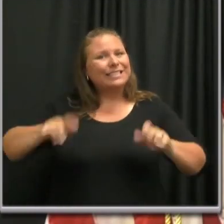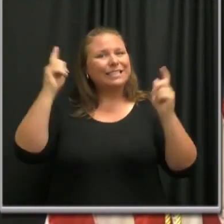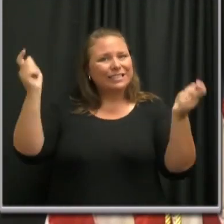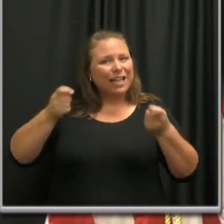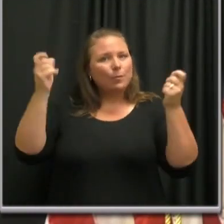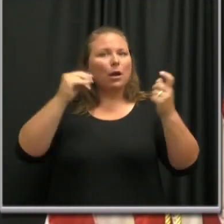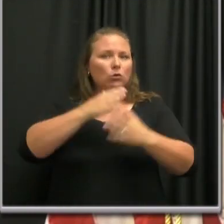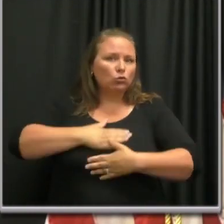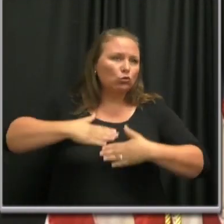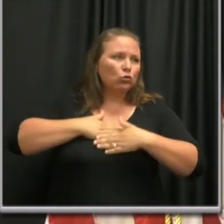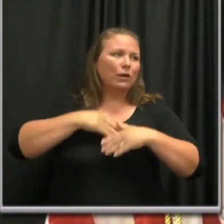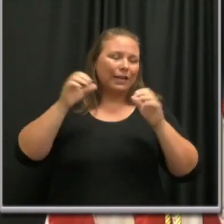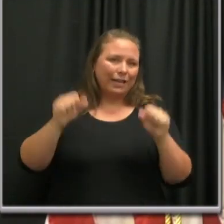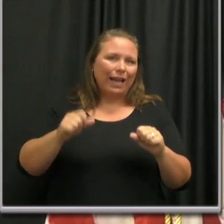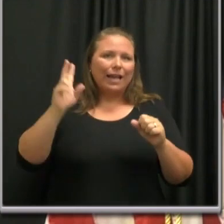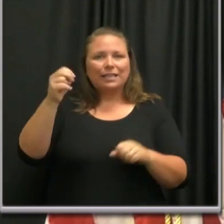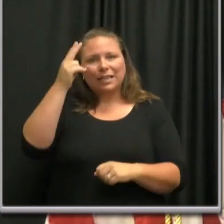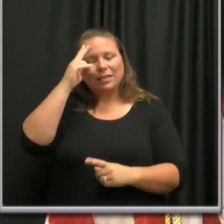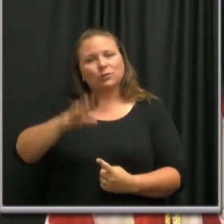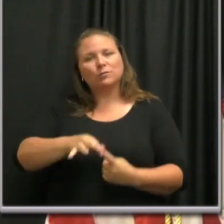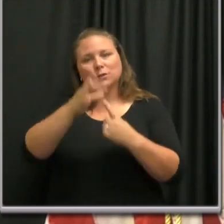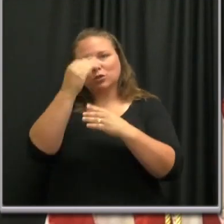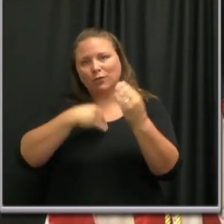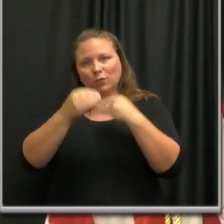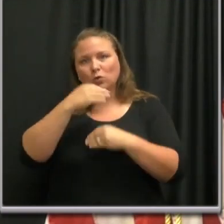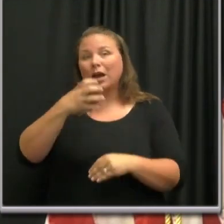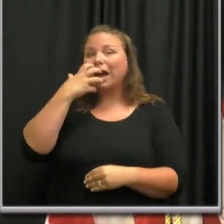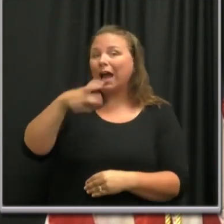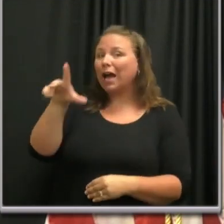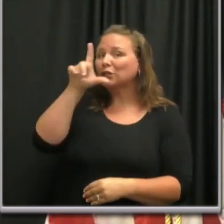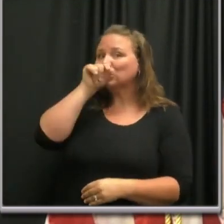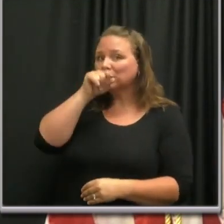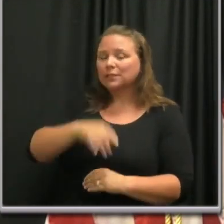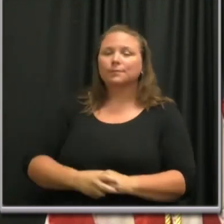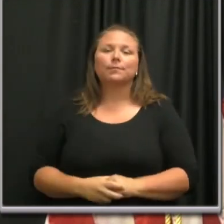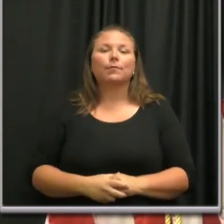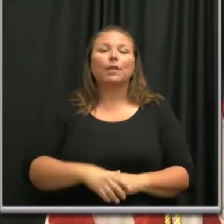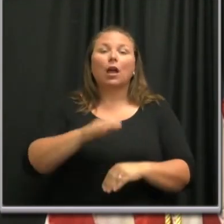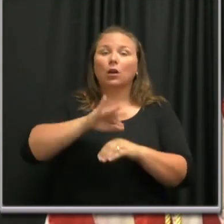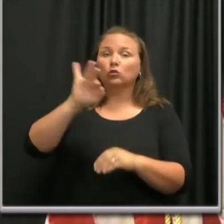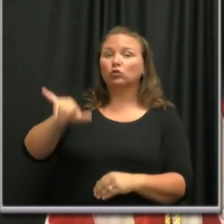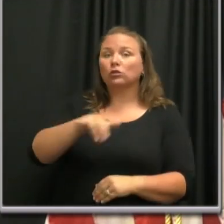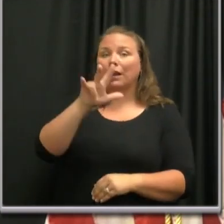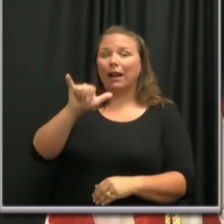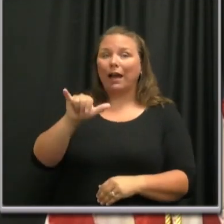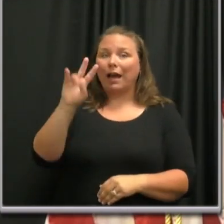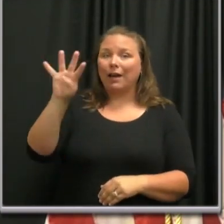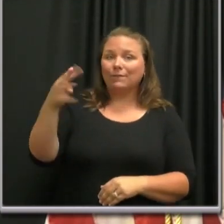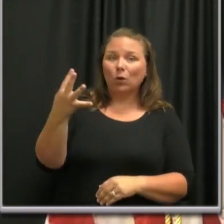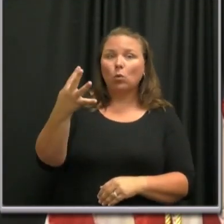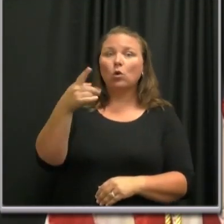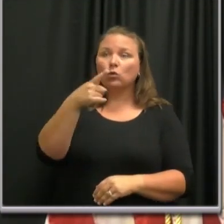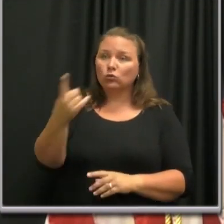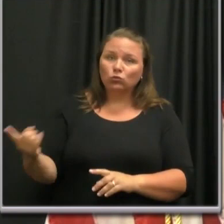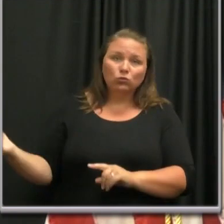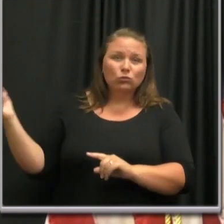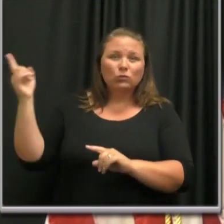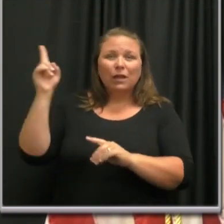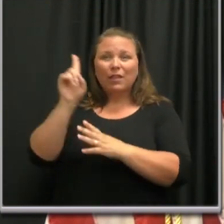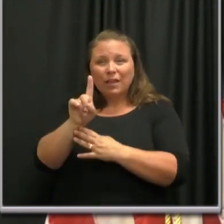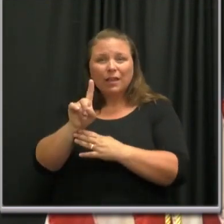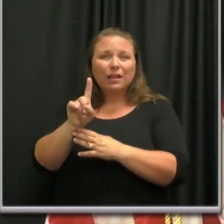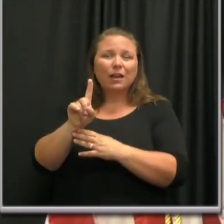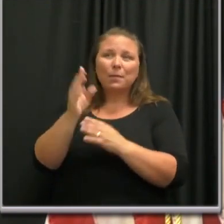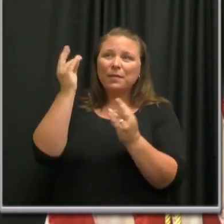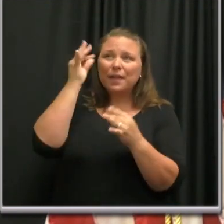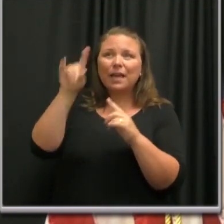still enjoy Nashville's very special food, hot chicken. On the 4th of July, you can get up, as you should, and begin to think about the